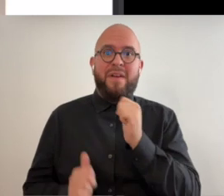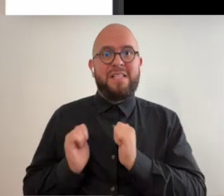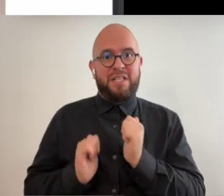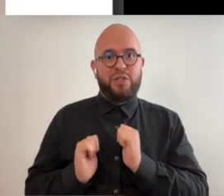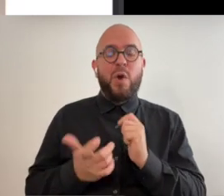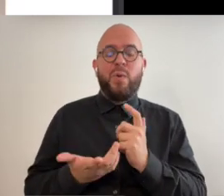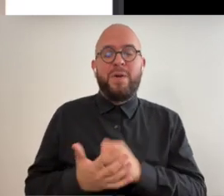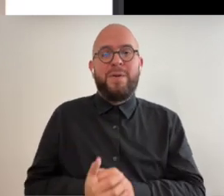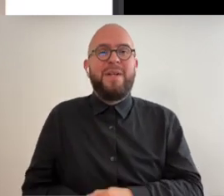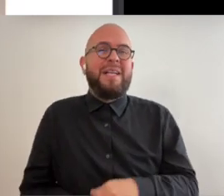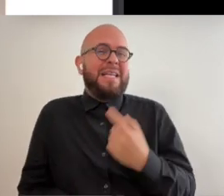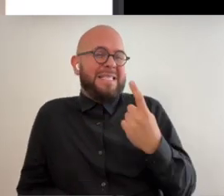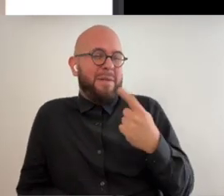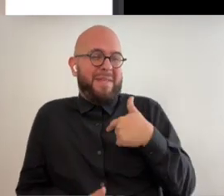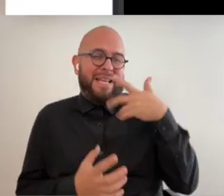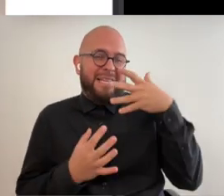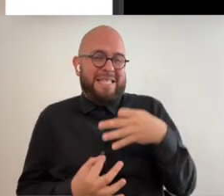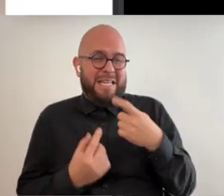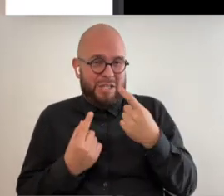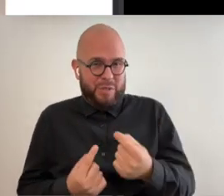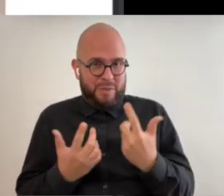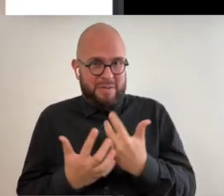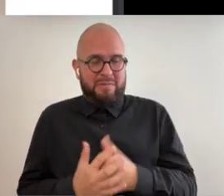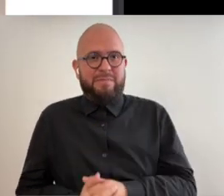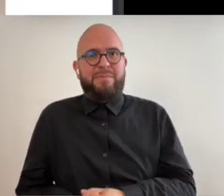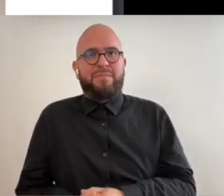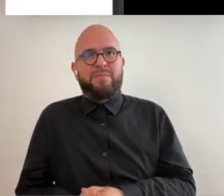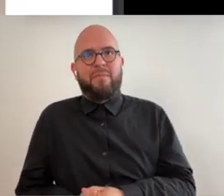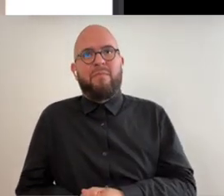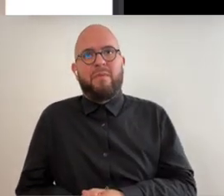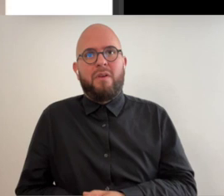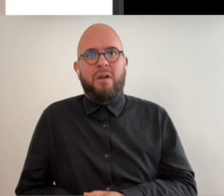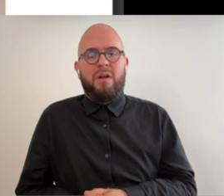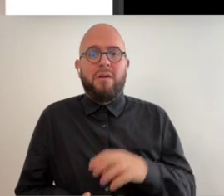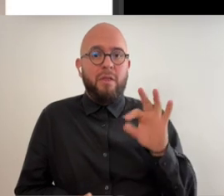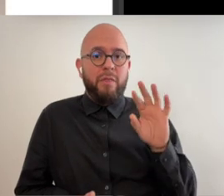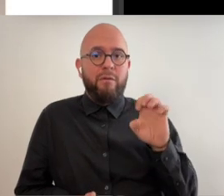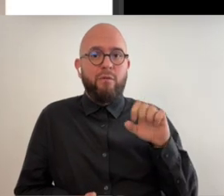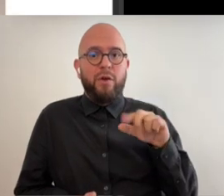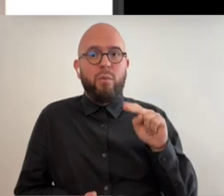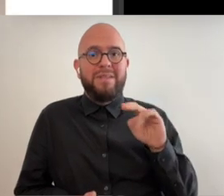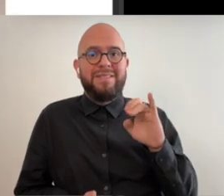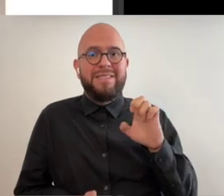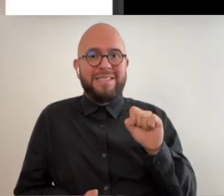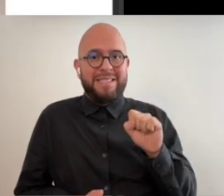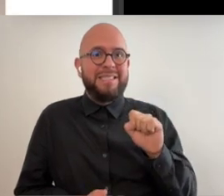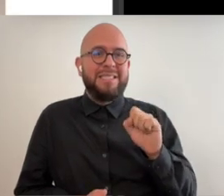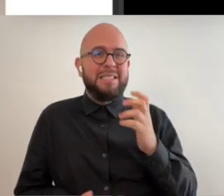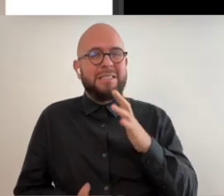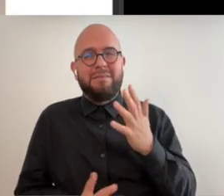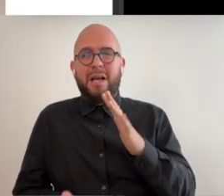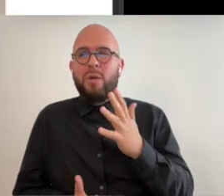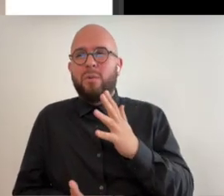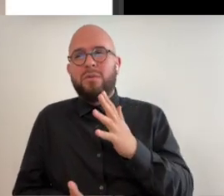one of the things i i've decided to do on this is i have cut out the frequencies between about 100